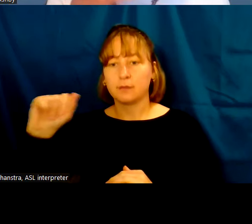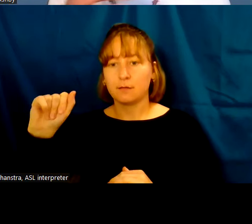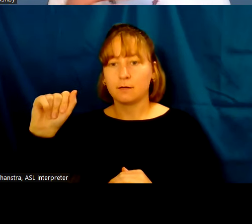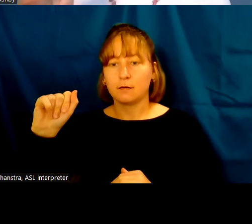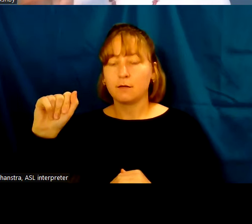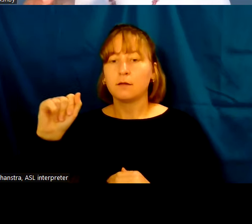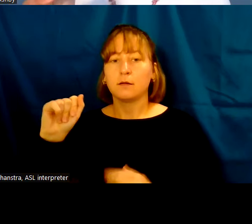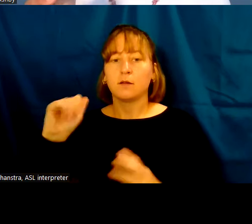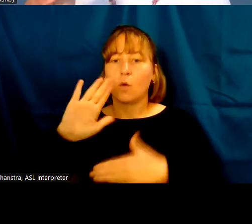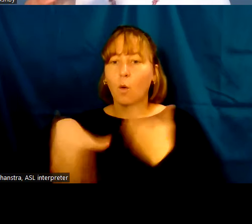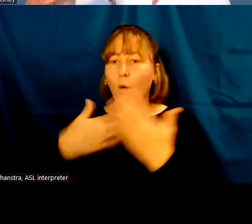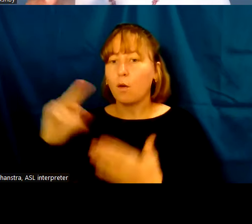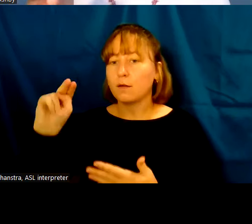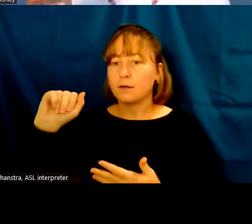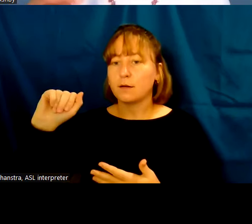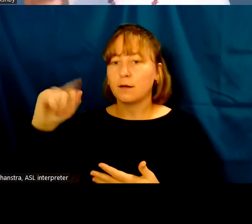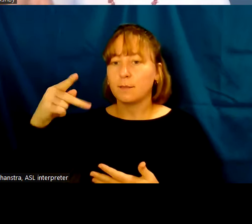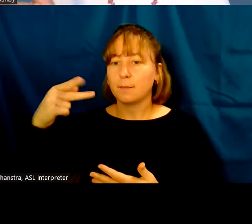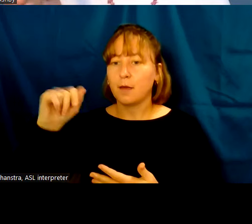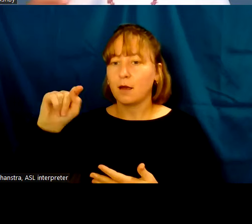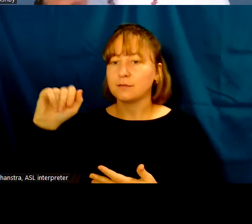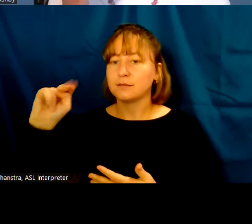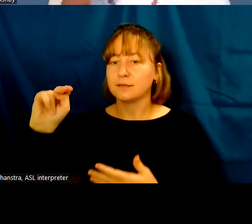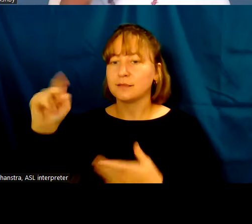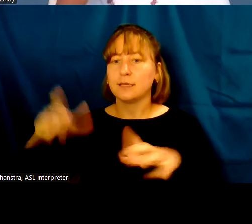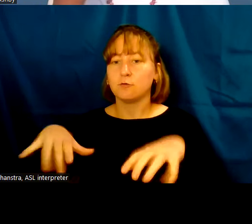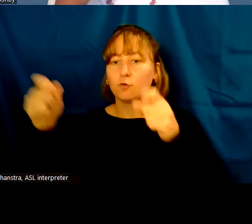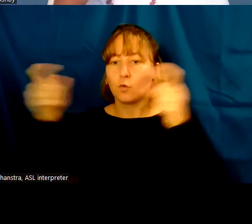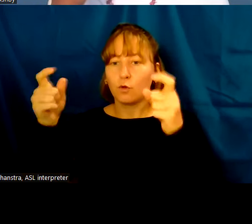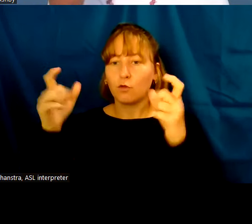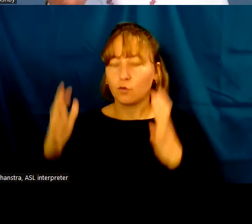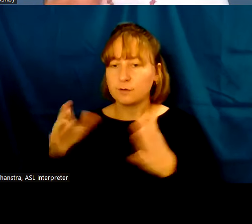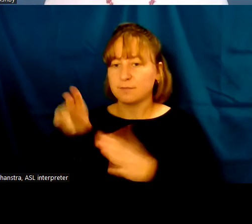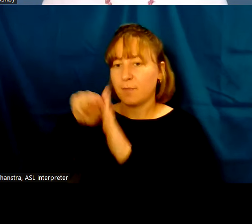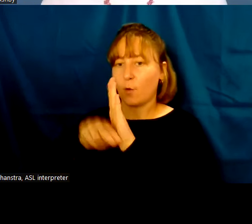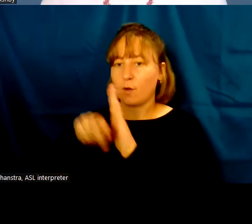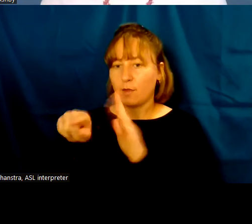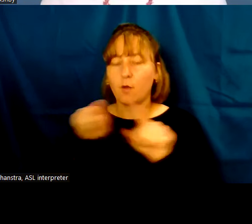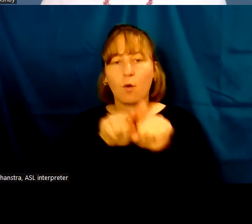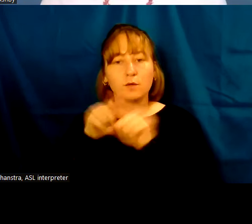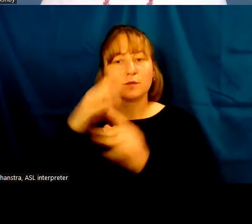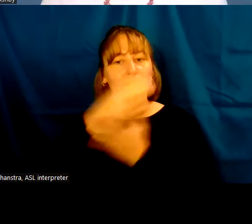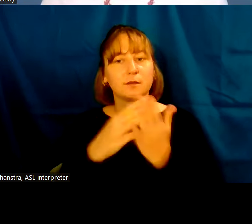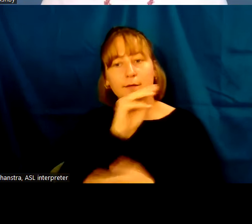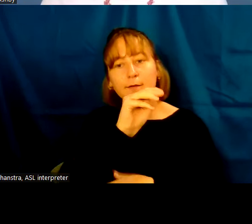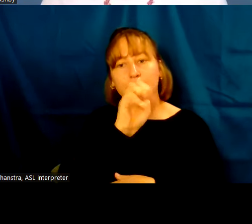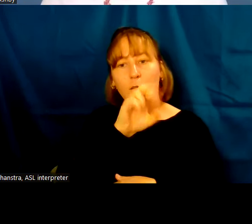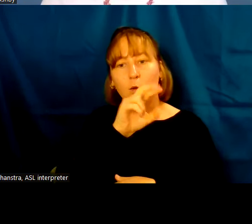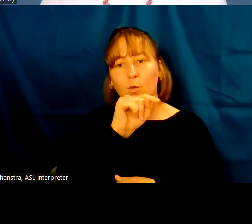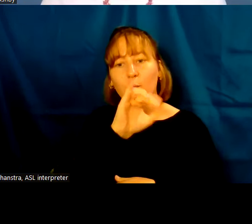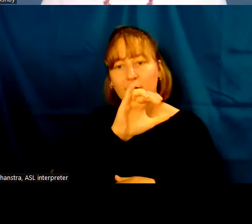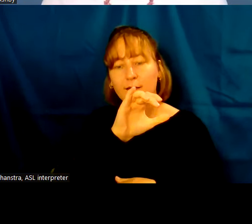all of the Napatan rulers were buried, and some of the Meroitic rulers continued to be buried at this